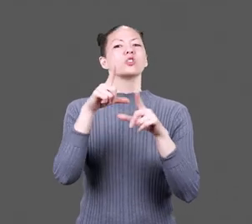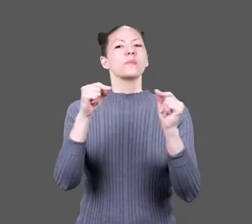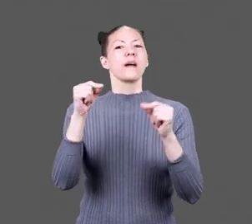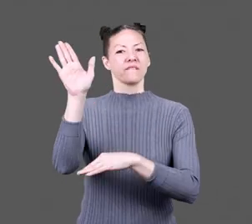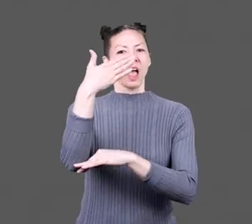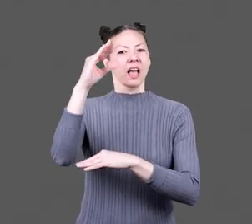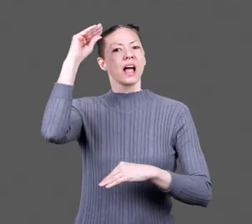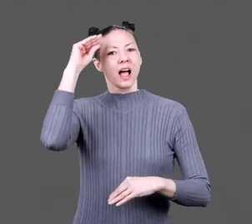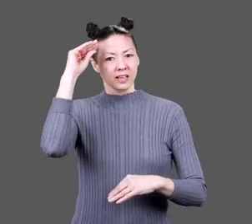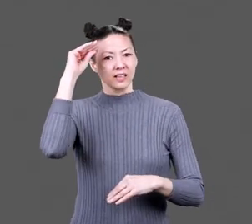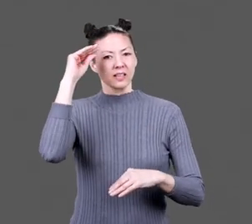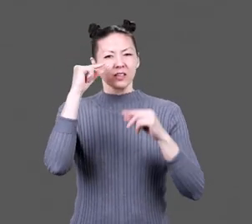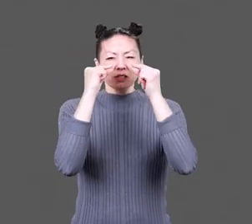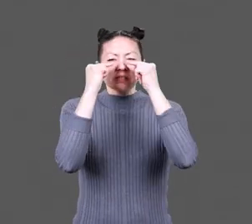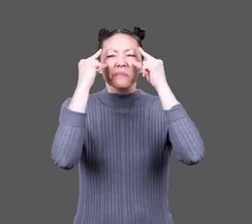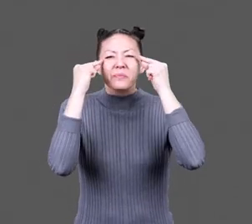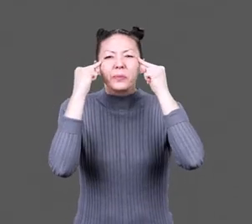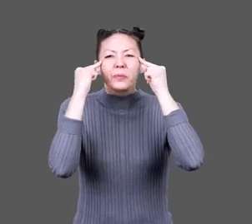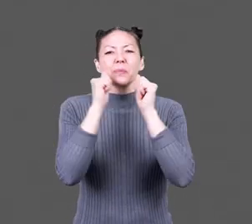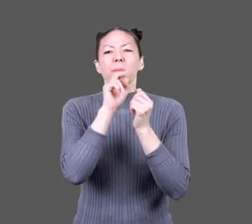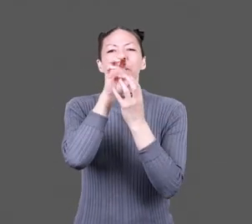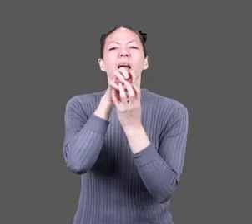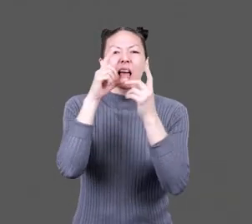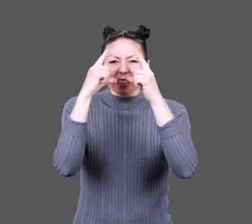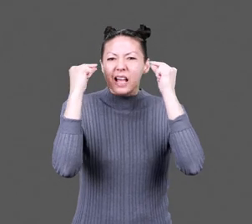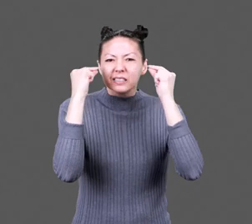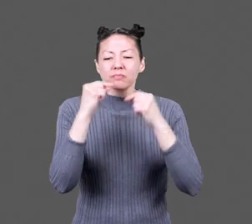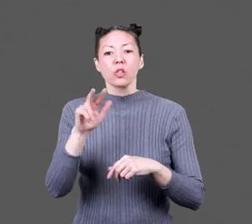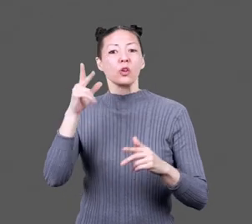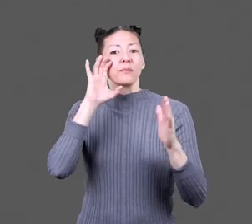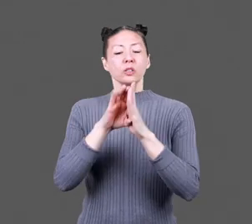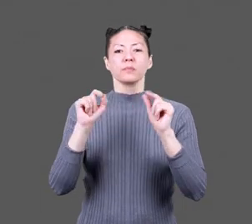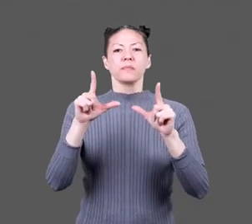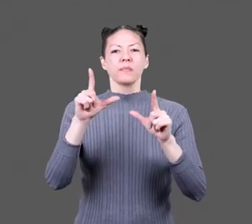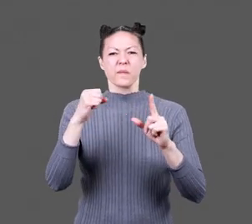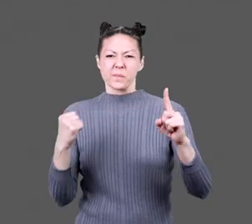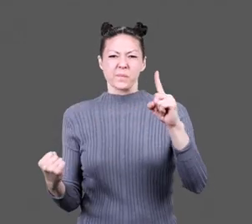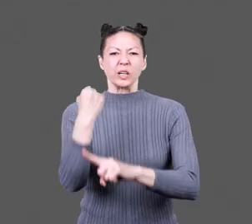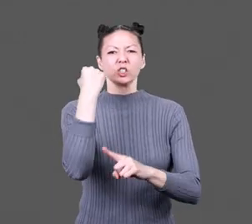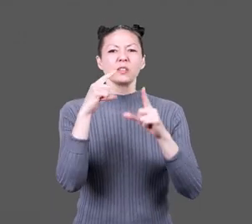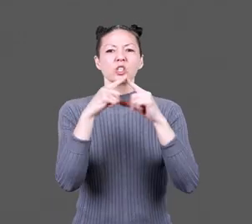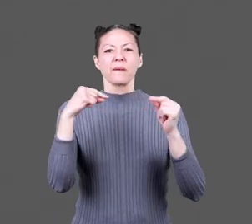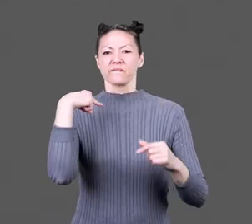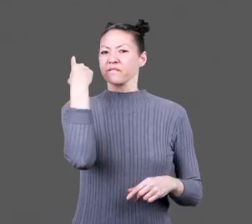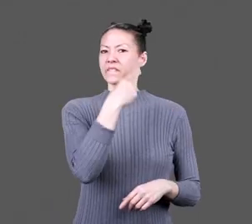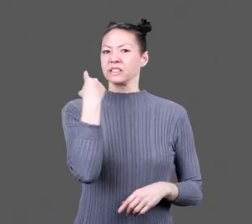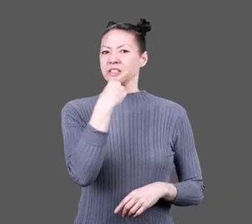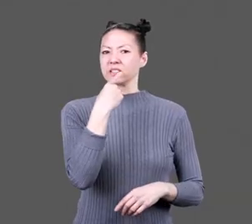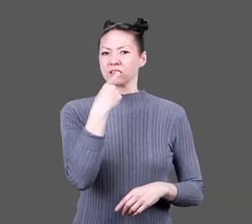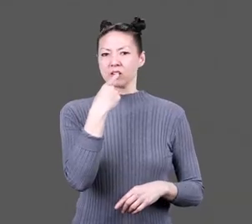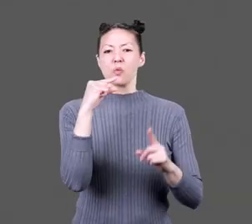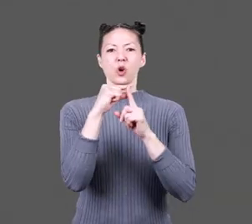mouse with a Japanese flag hat, slanted eyes, buck teeth, and glasses. On the third, a fist punches a Japanese man in the